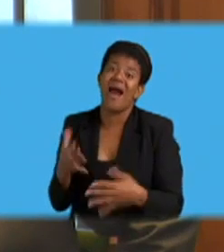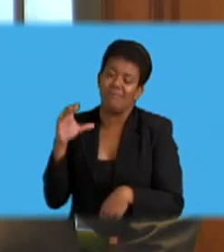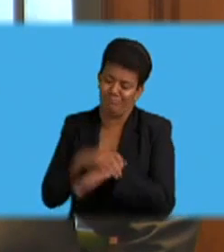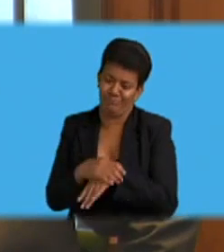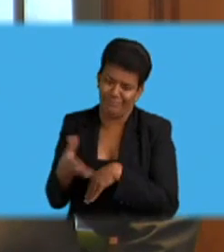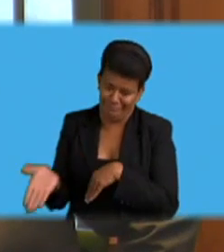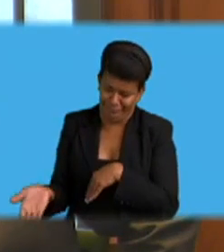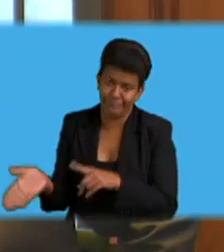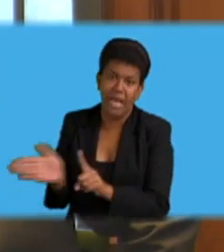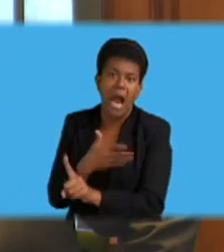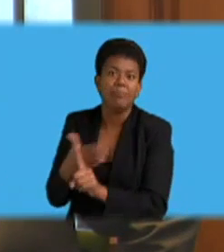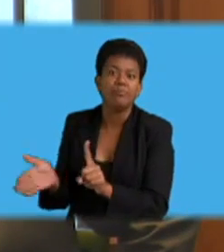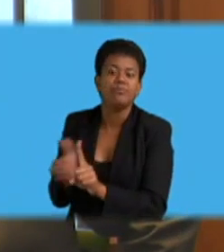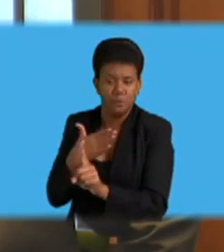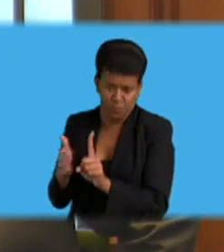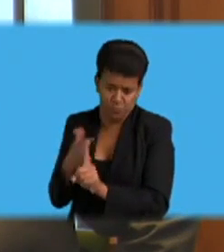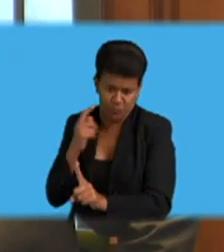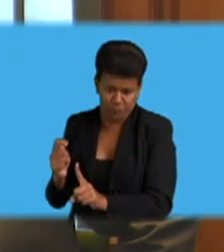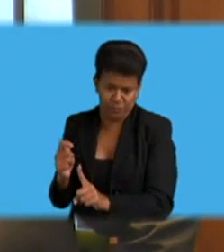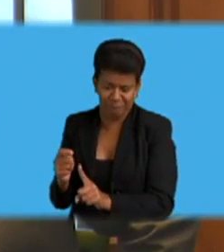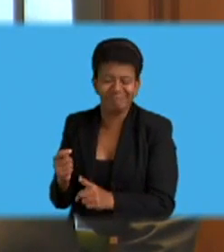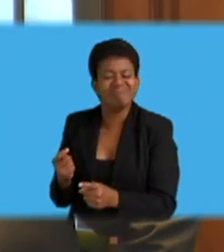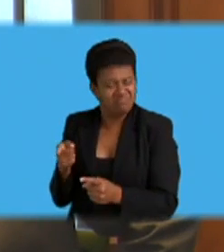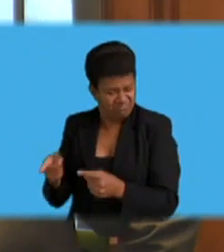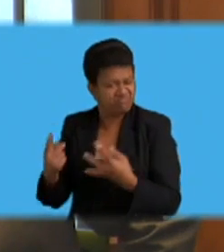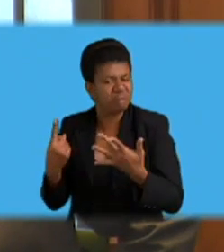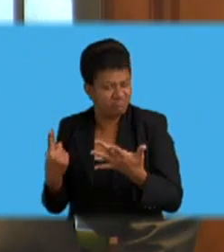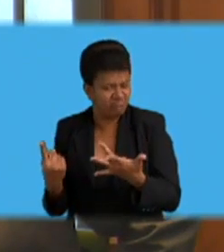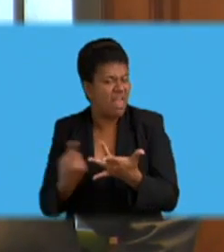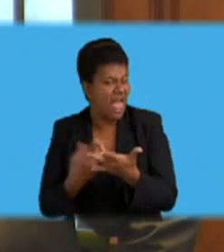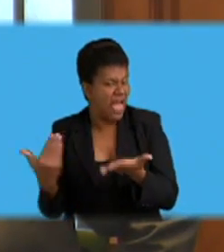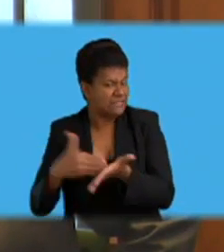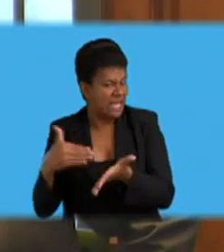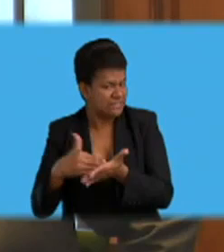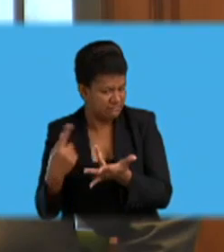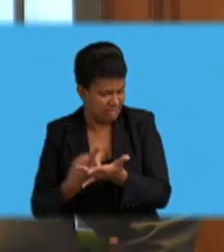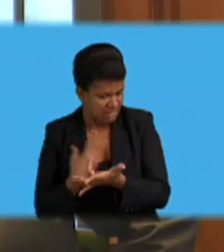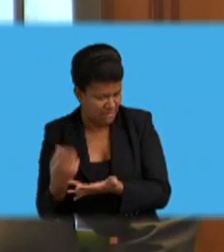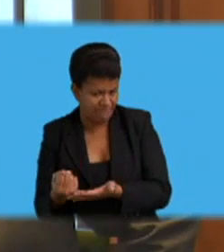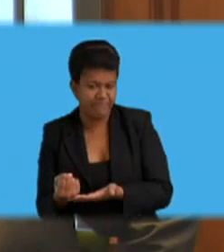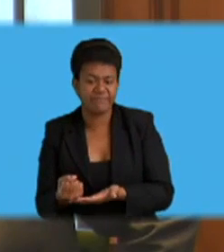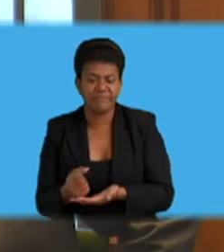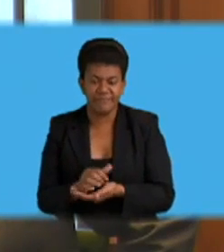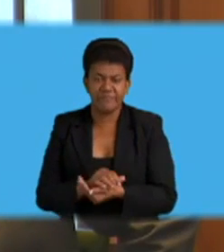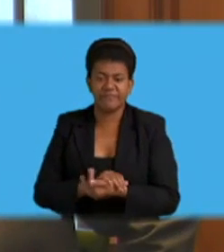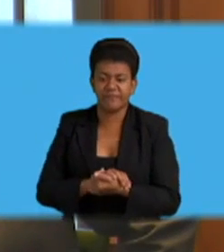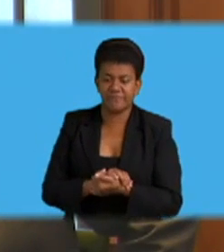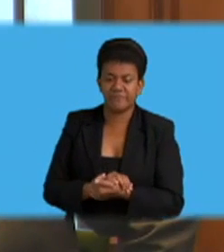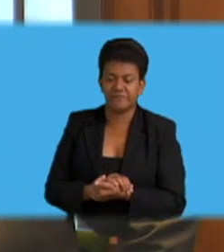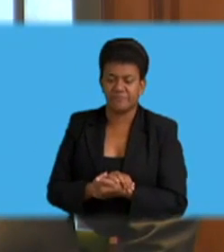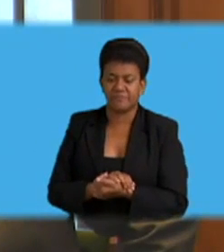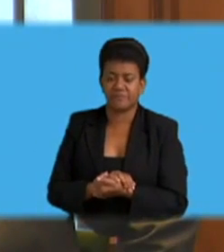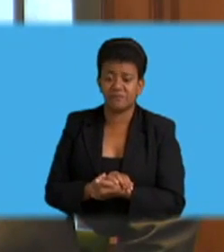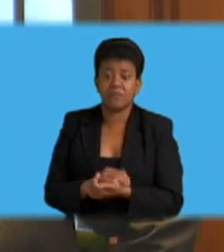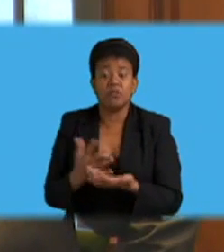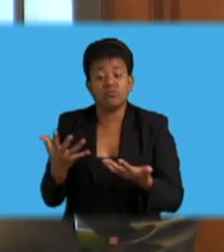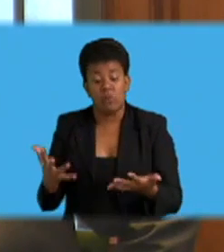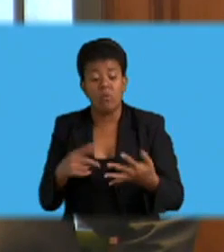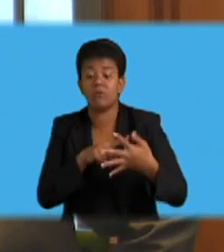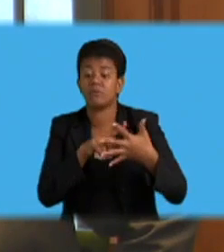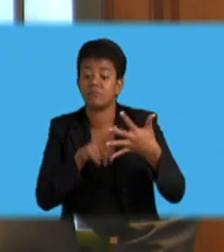comes into the picture in these particular cases, Mr. Deputy Speaker. Those are some of the areas, too,